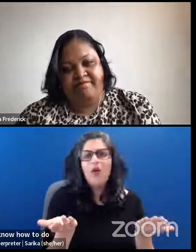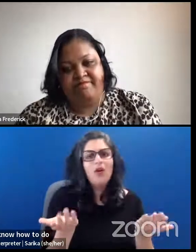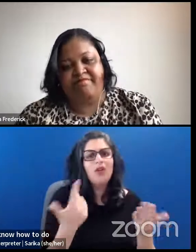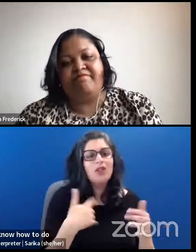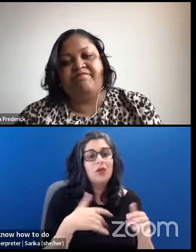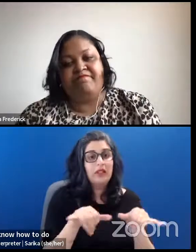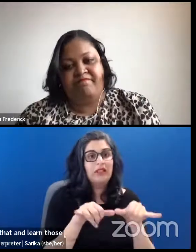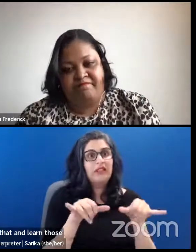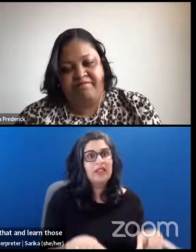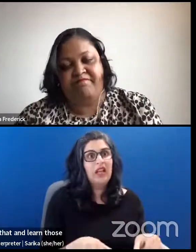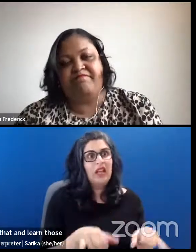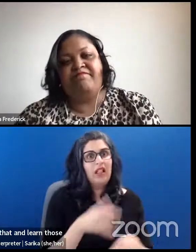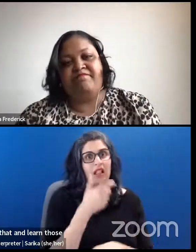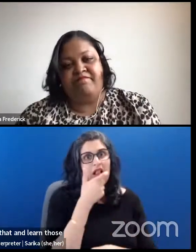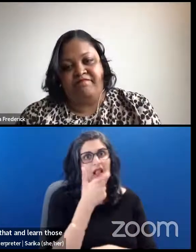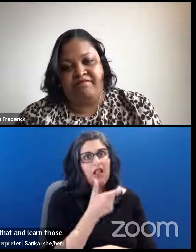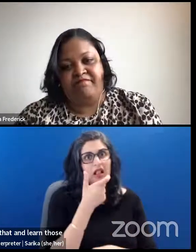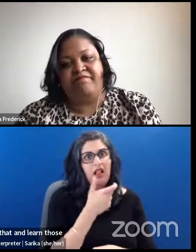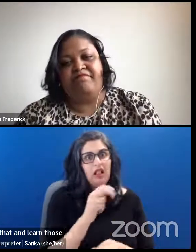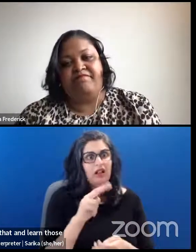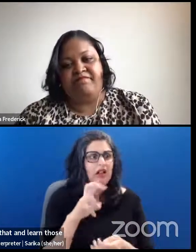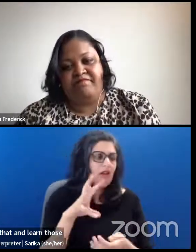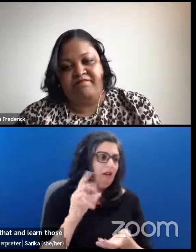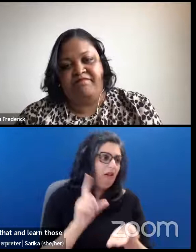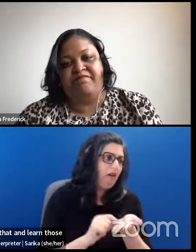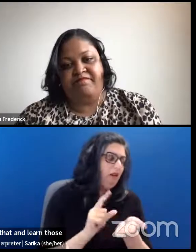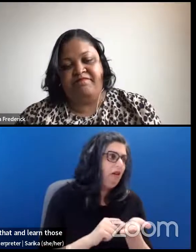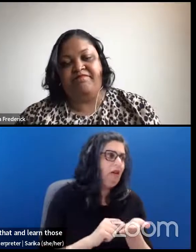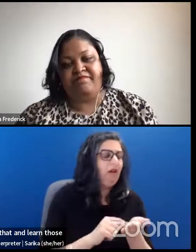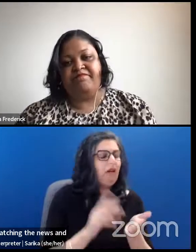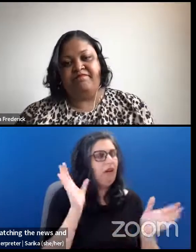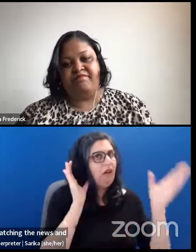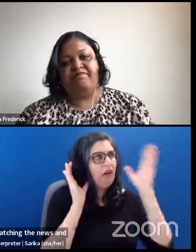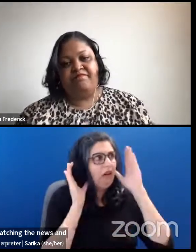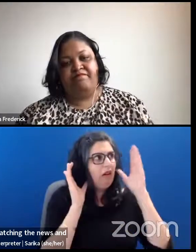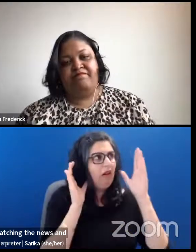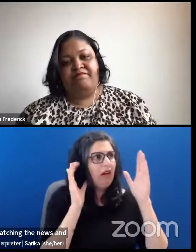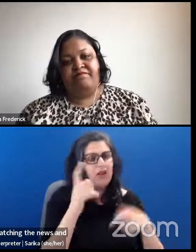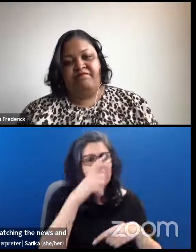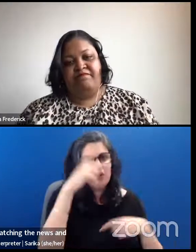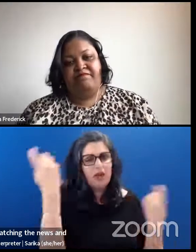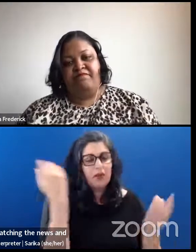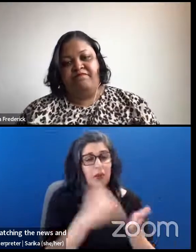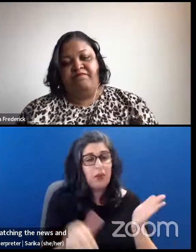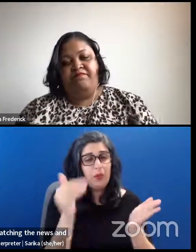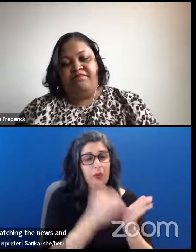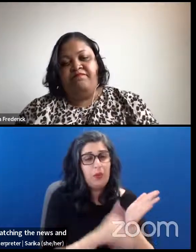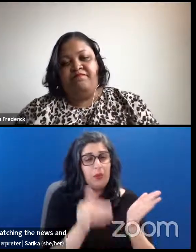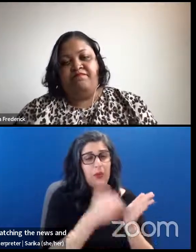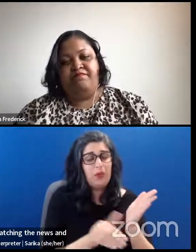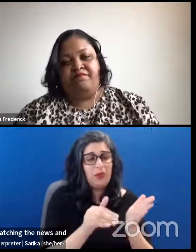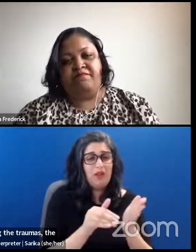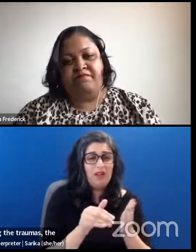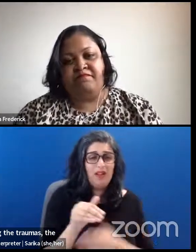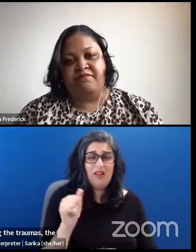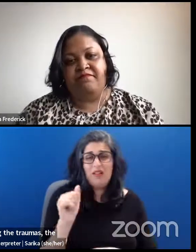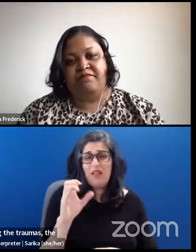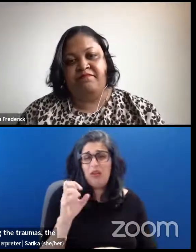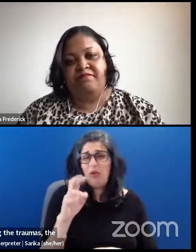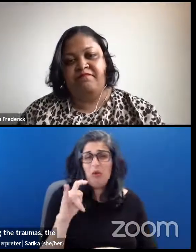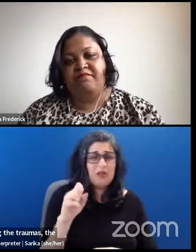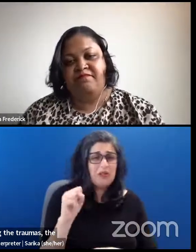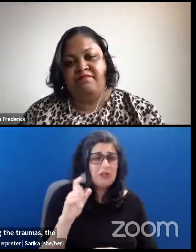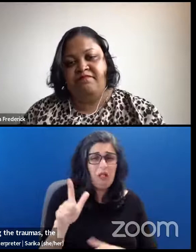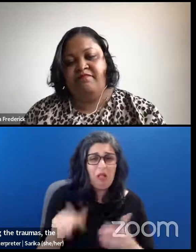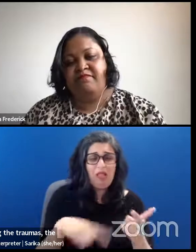you know, watching the news and hearing the stories and reliving the traumas, you know, the cortisol and the adrenaline and all that is that the